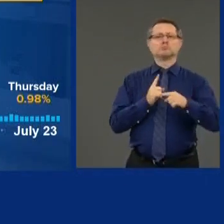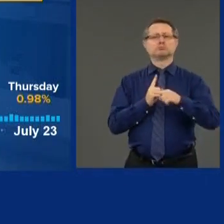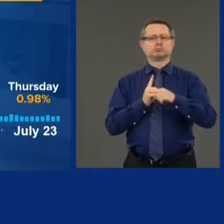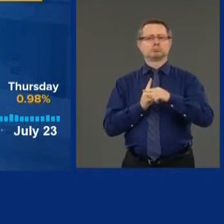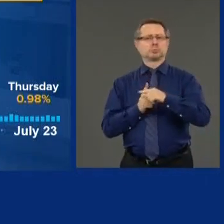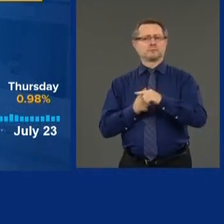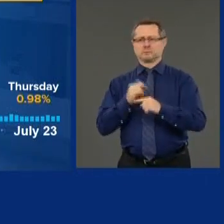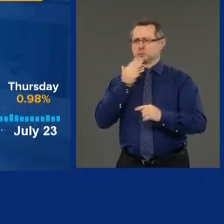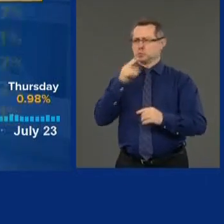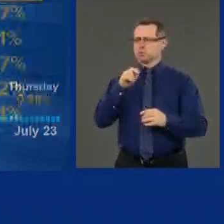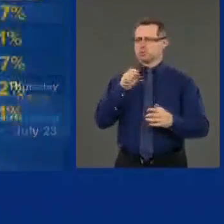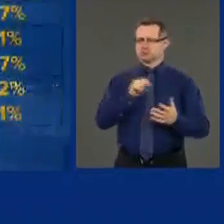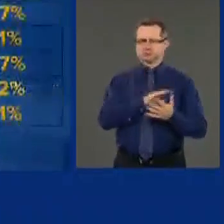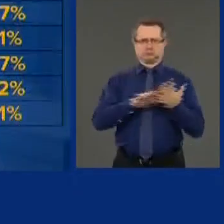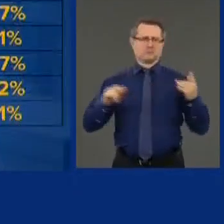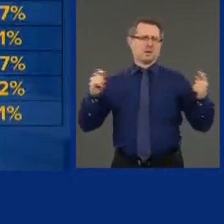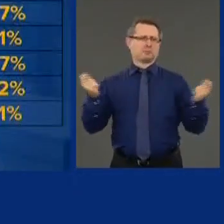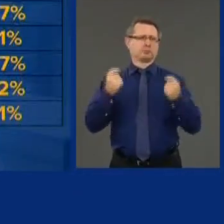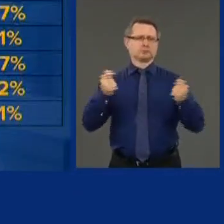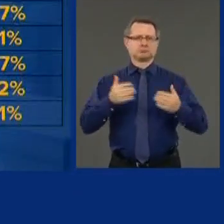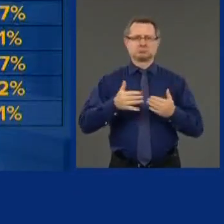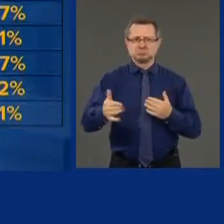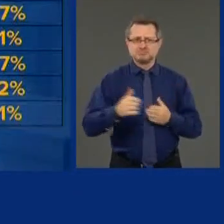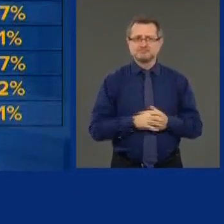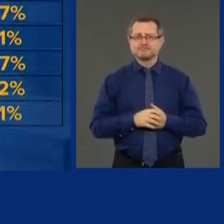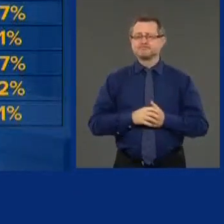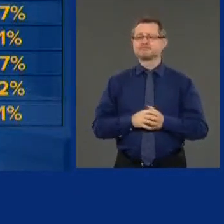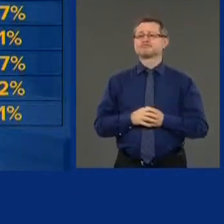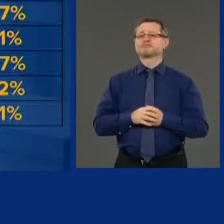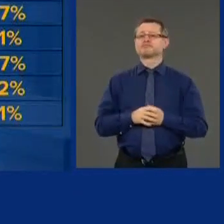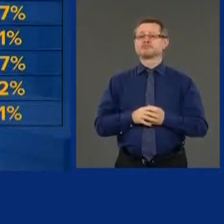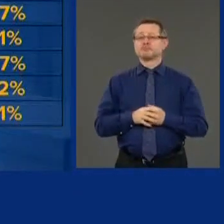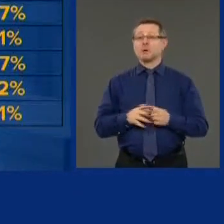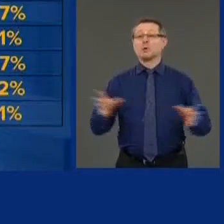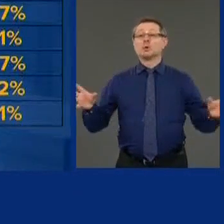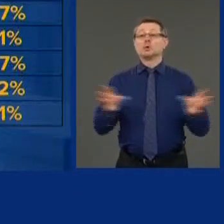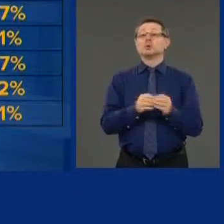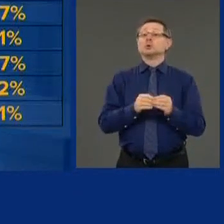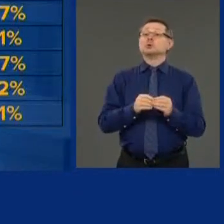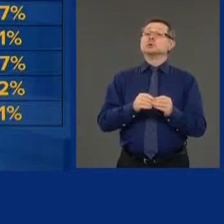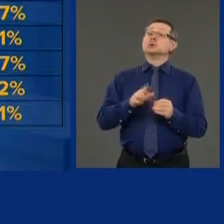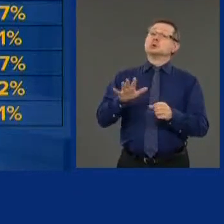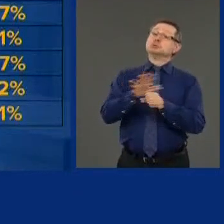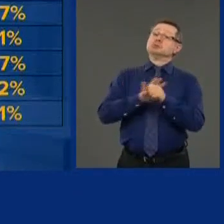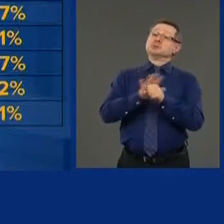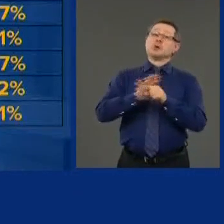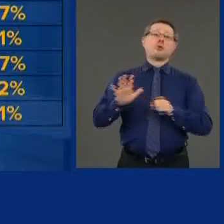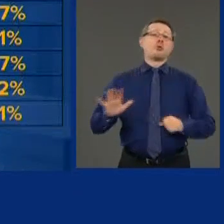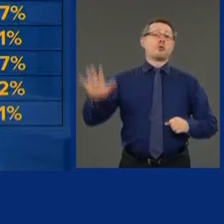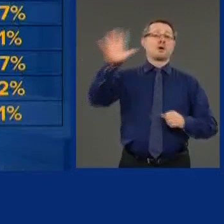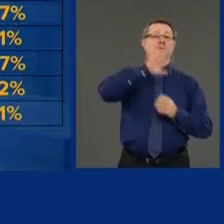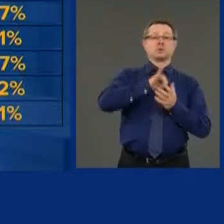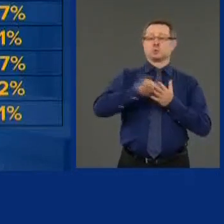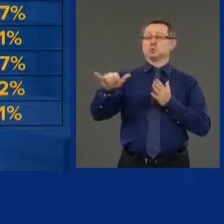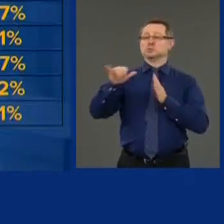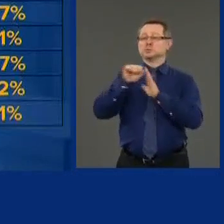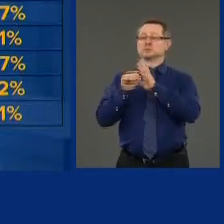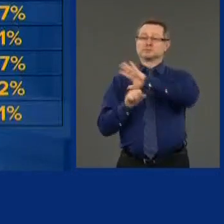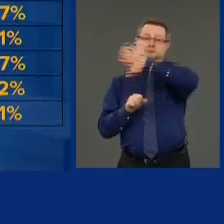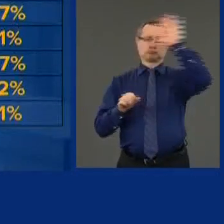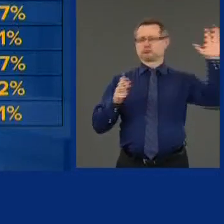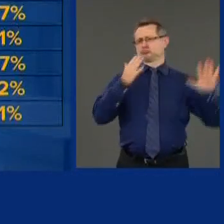this weekend is much different than during the week. We look, of course, the regions of the state. It is all good news.